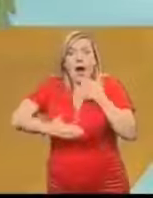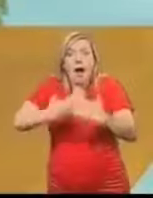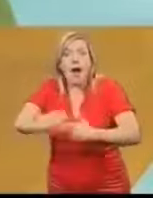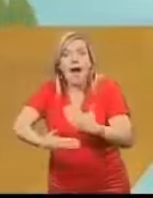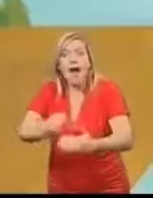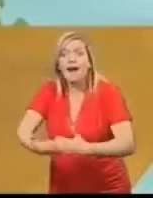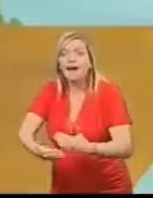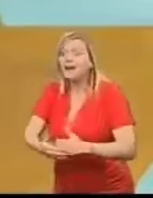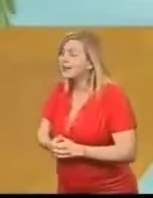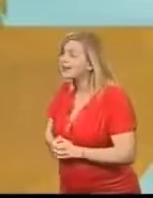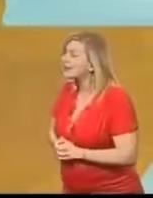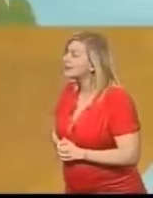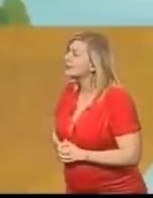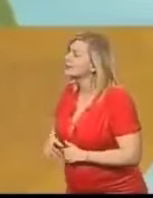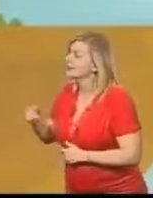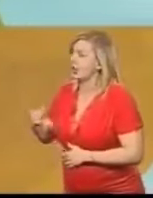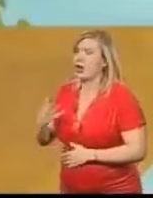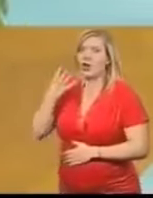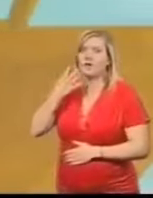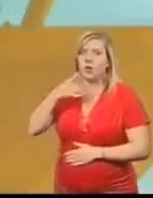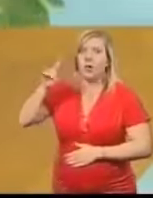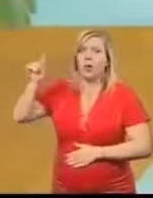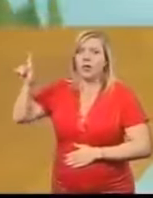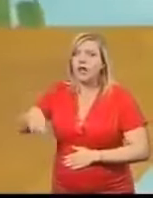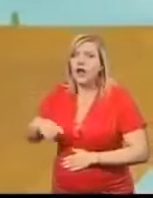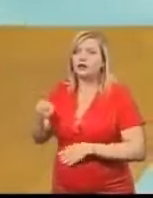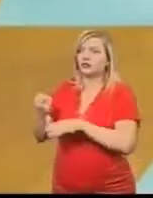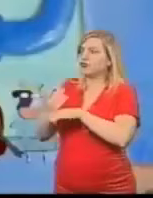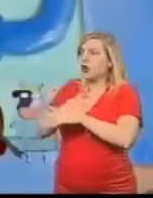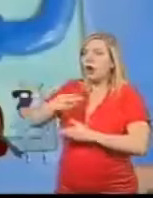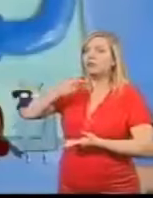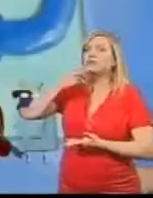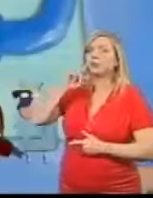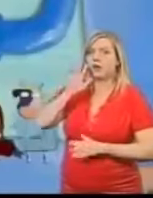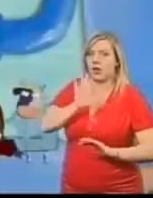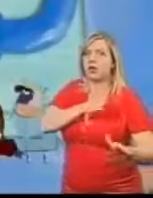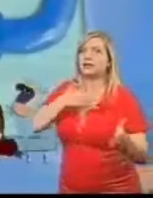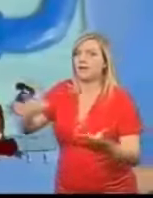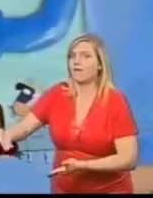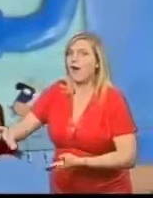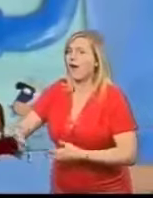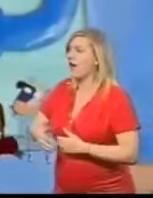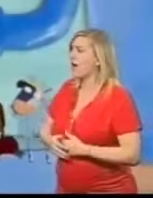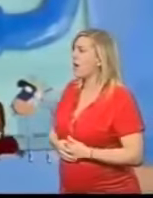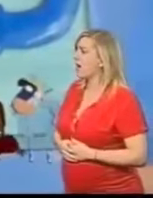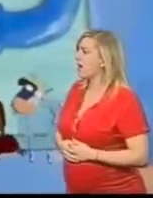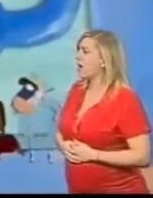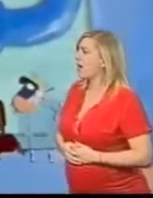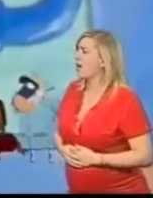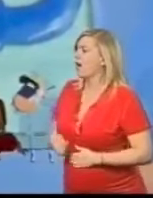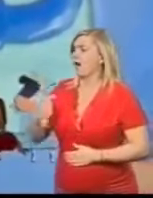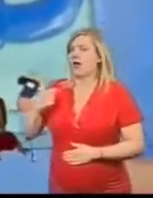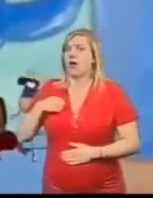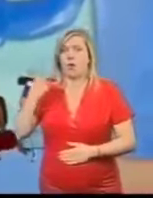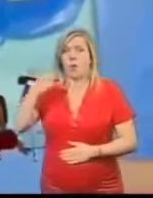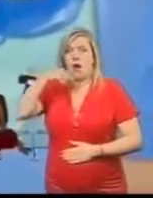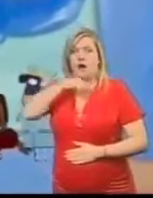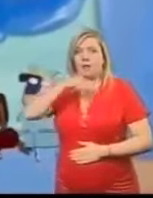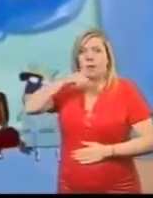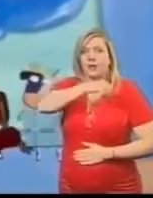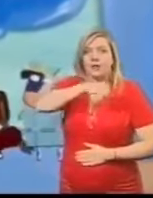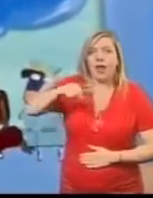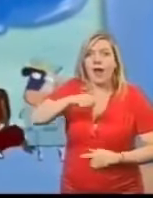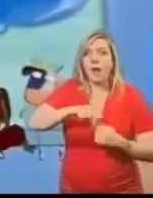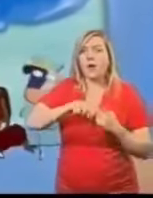There we go Four thousand packs of grass pudding on the way I've got a hundred giant bags of flour Six